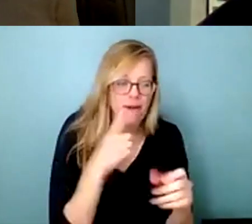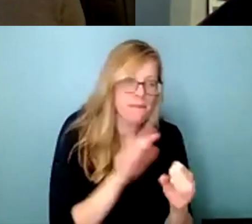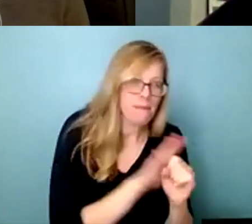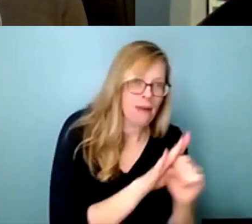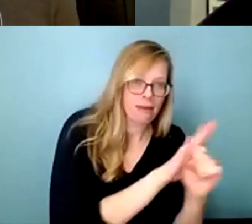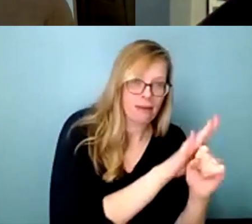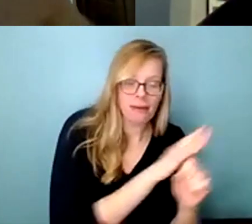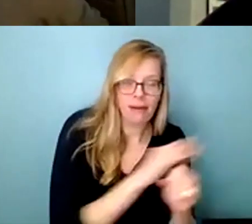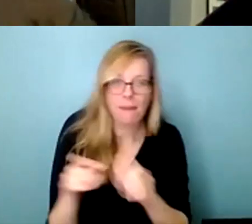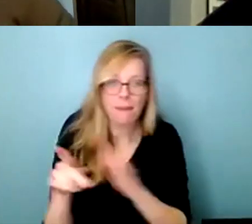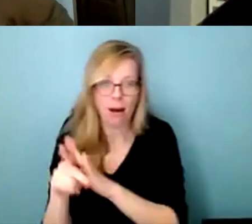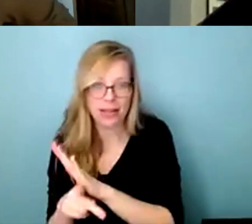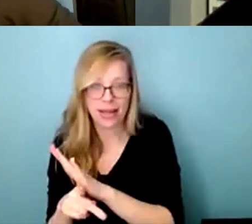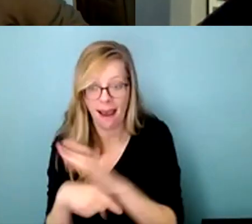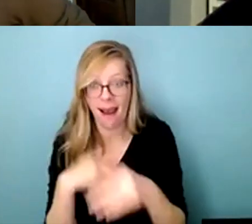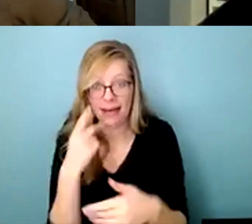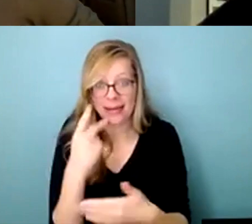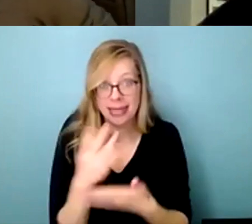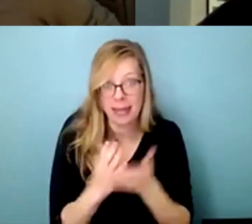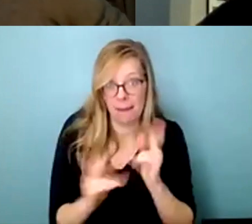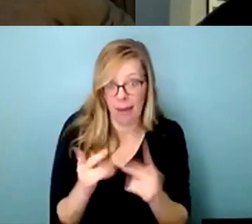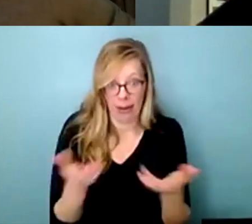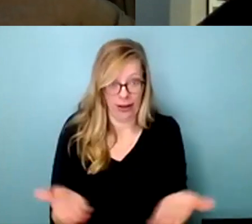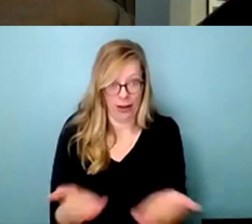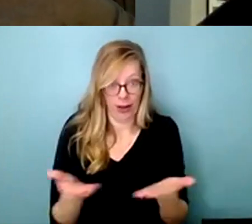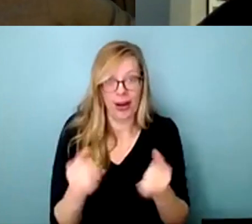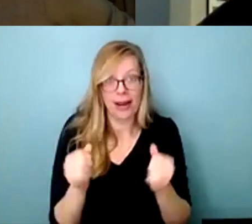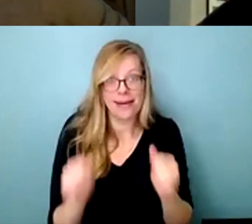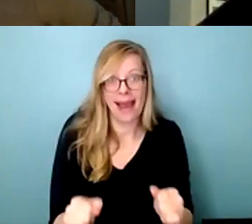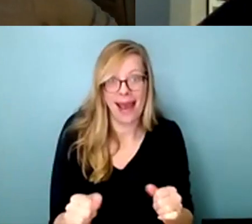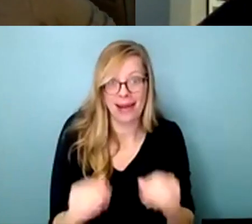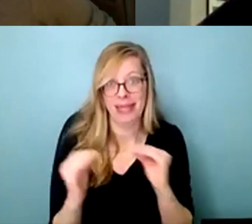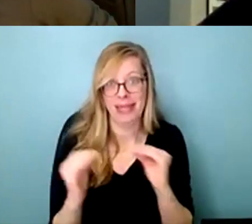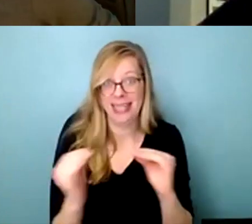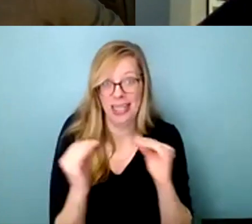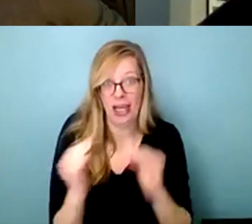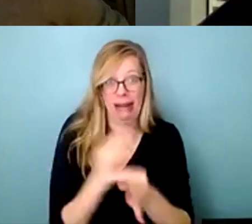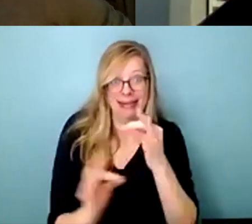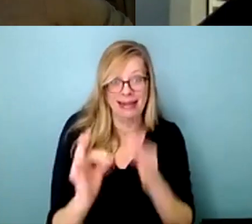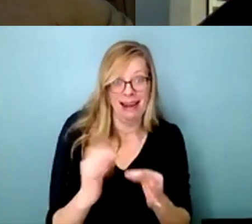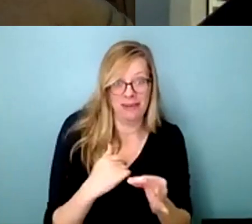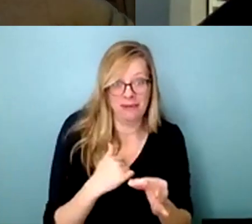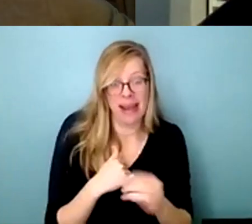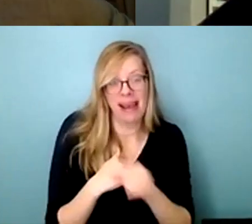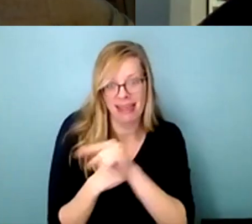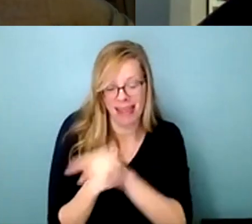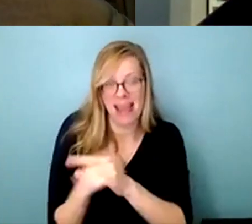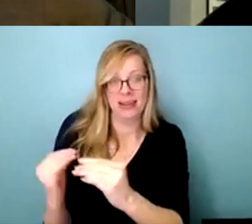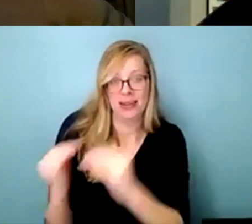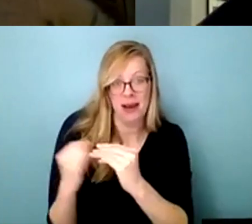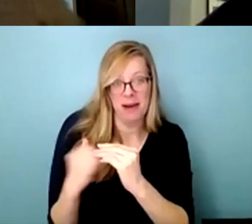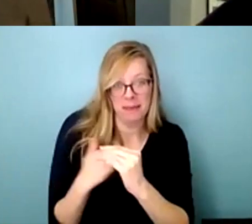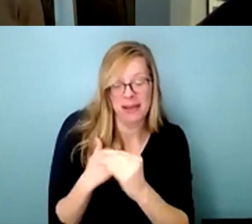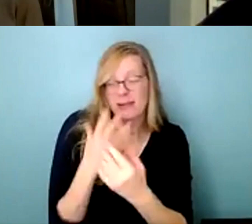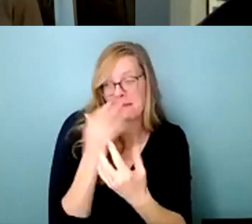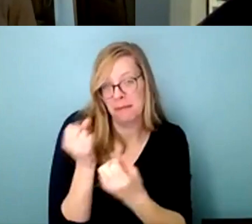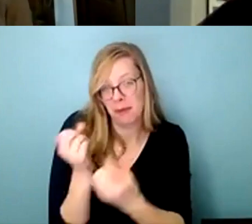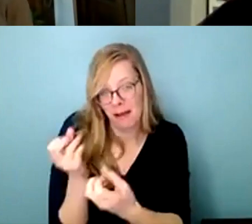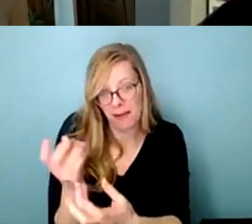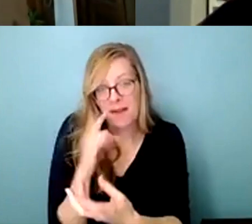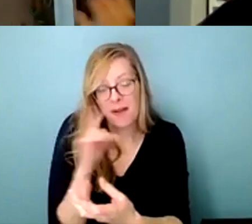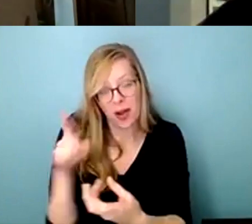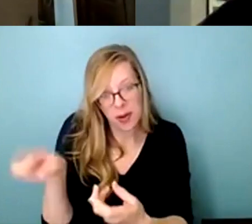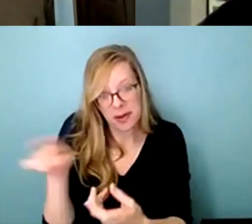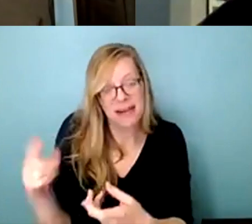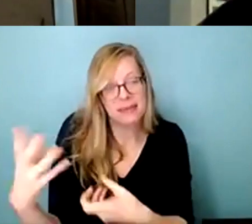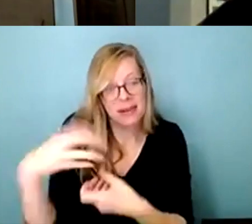lots of folks on the call too who maybe could be teaching this session instead of me and who've been teachers to me so i'm grateful to for for you for being here